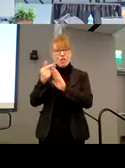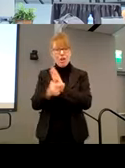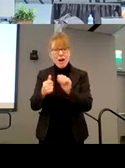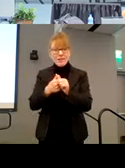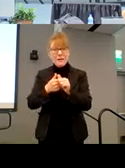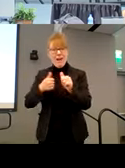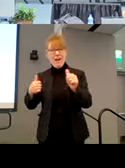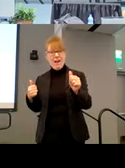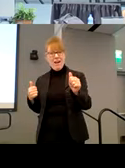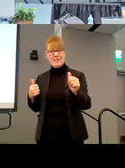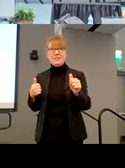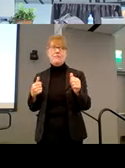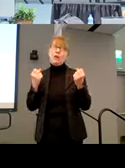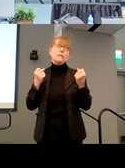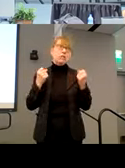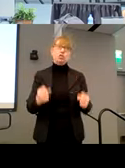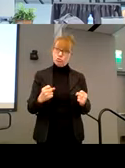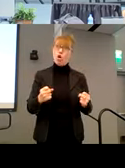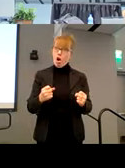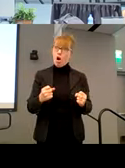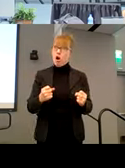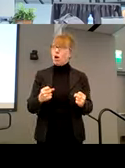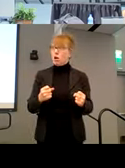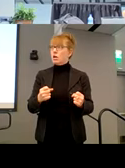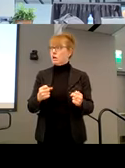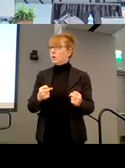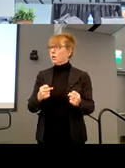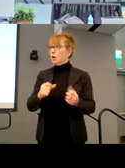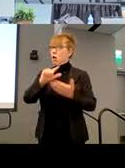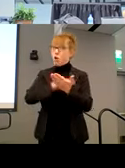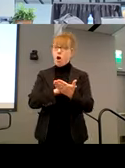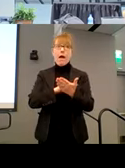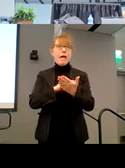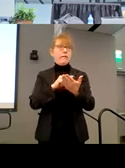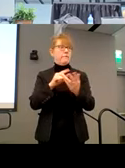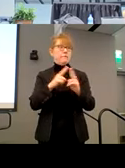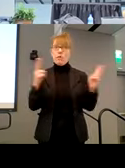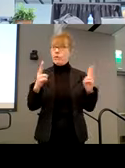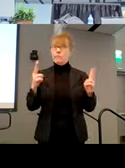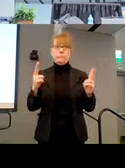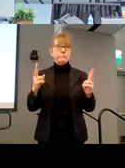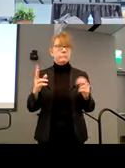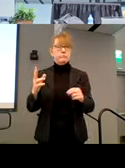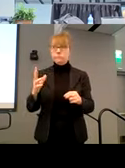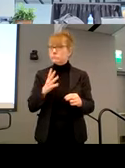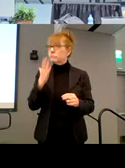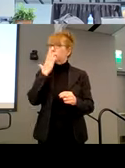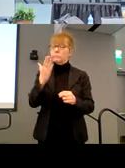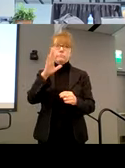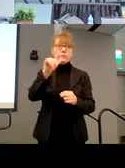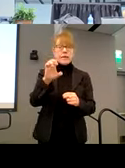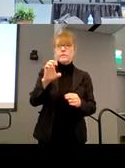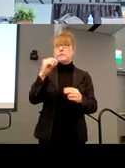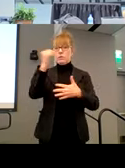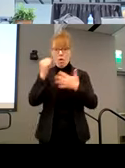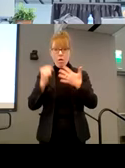a little bit. I mean, the law is very strong, don't get me wrong. And in the legal update tab, you can read about the cases and all this stuff,